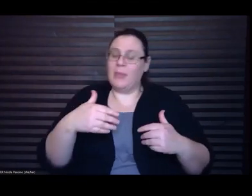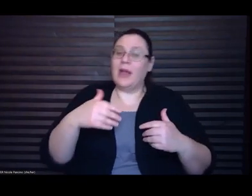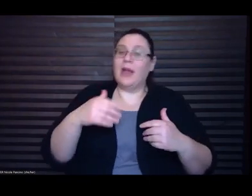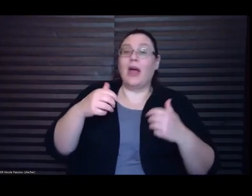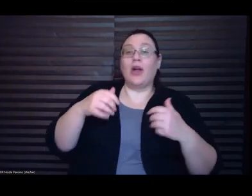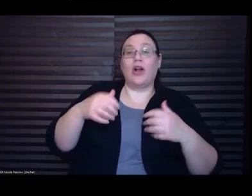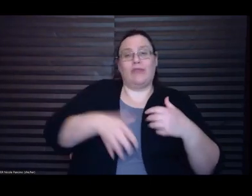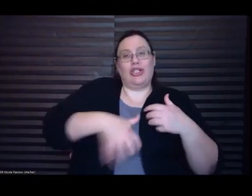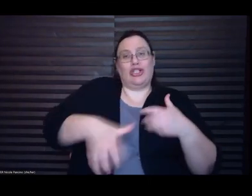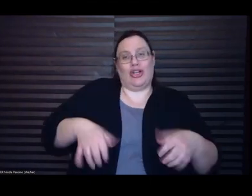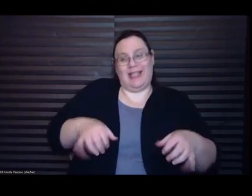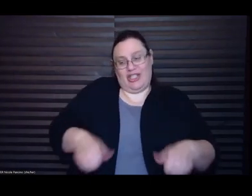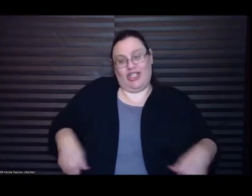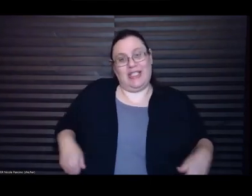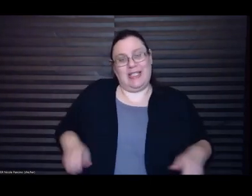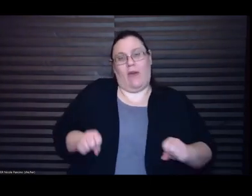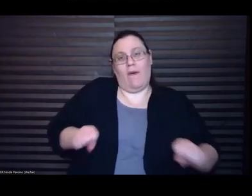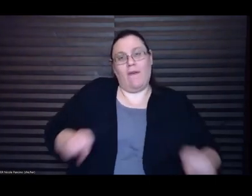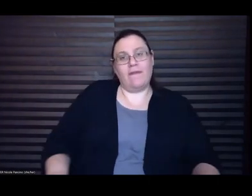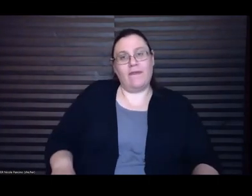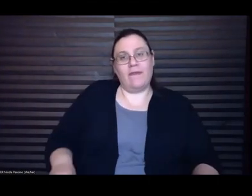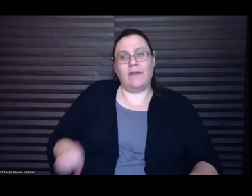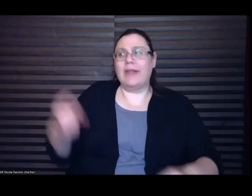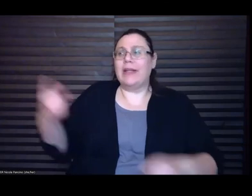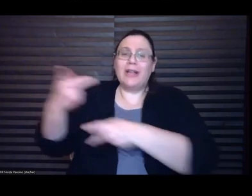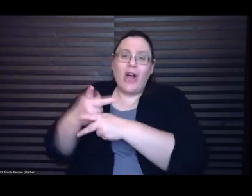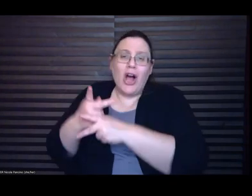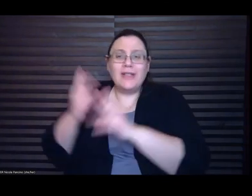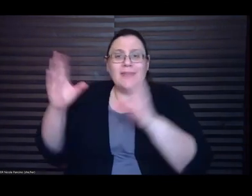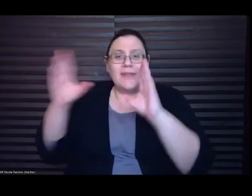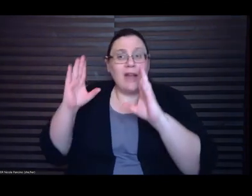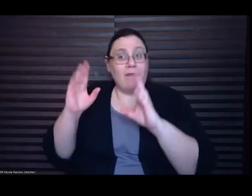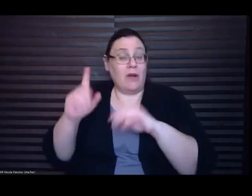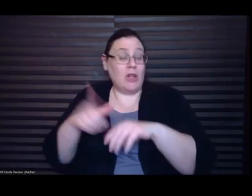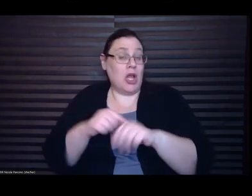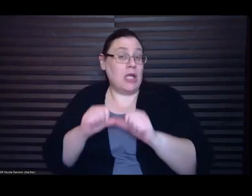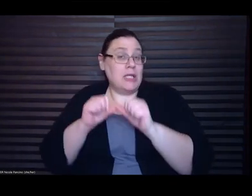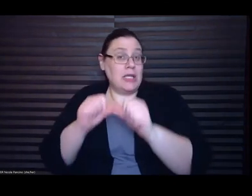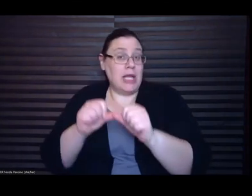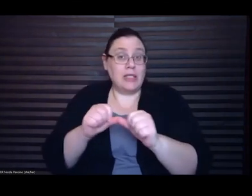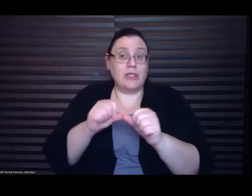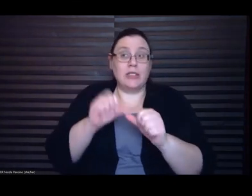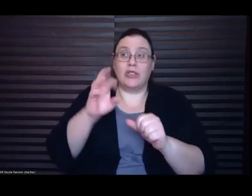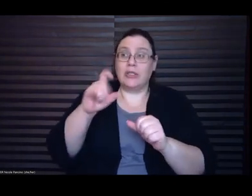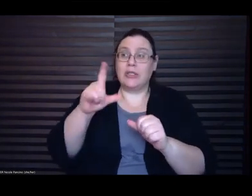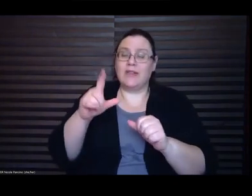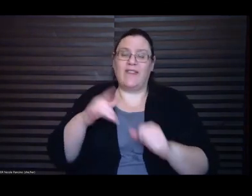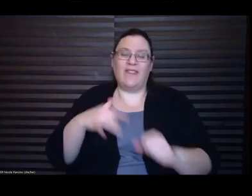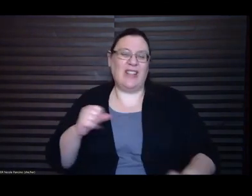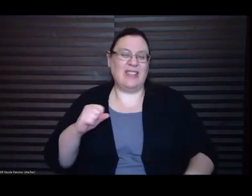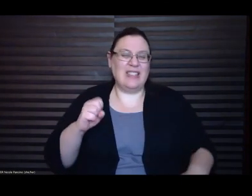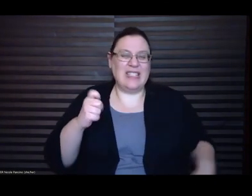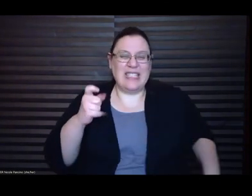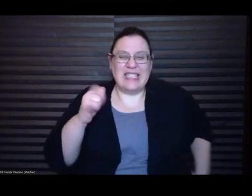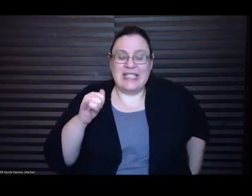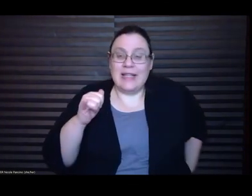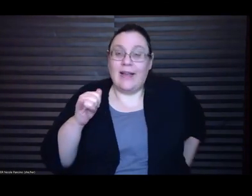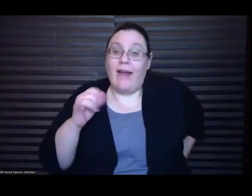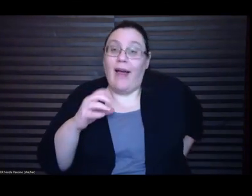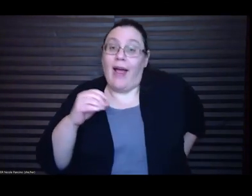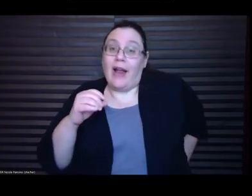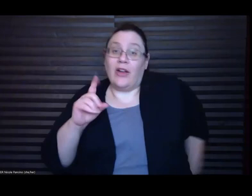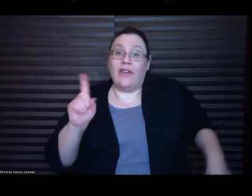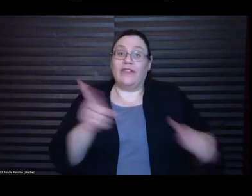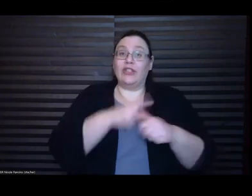as long as it lasted, Crystal had felt deeply sexy and, for the first time in seven months, unburdened. Only at